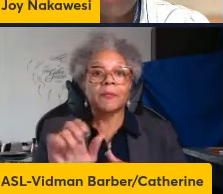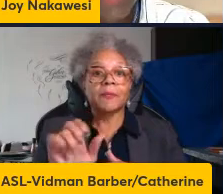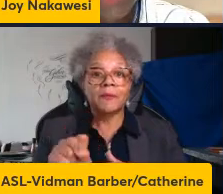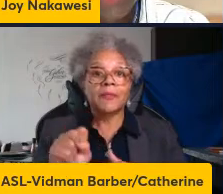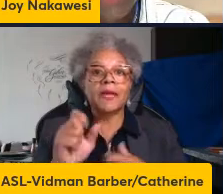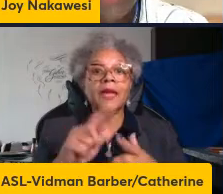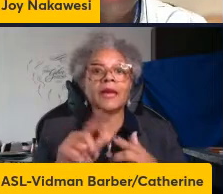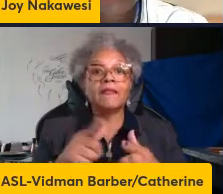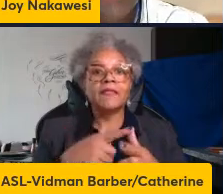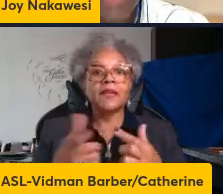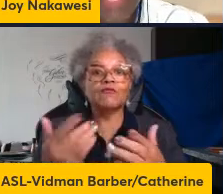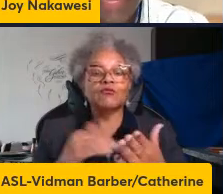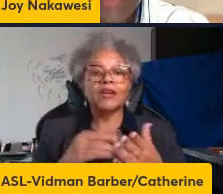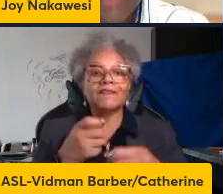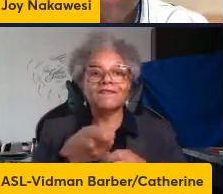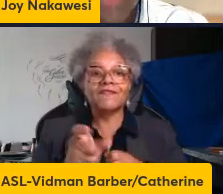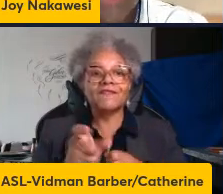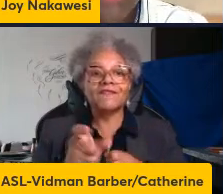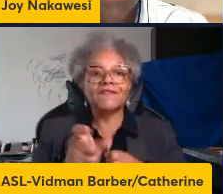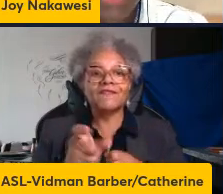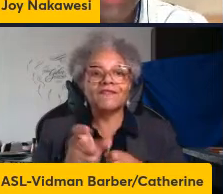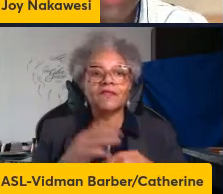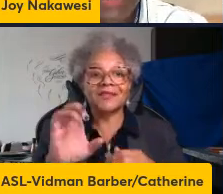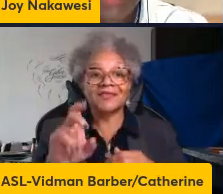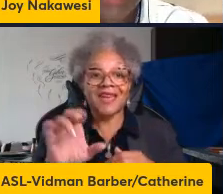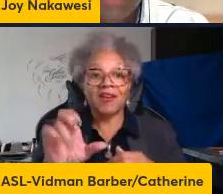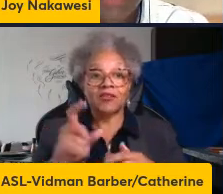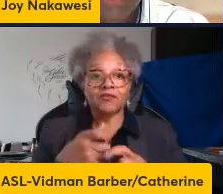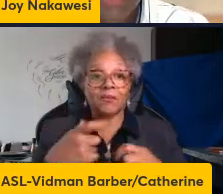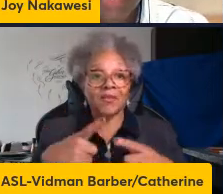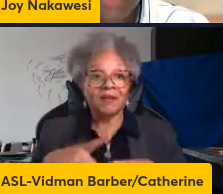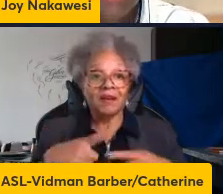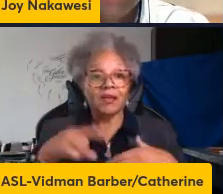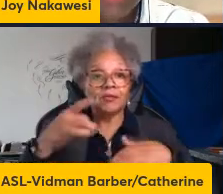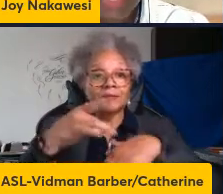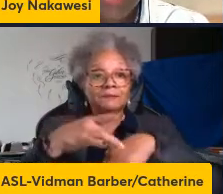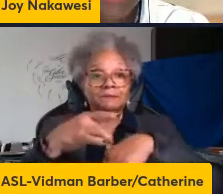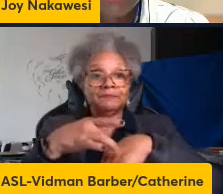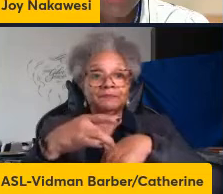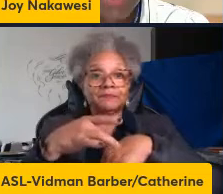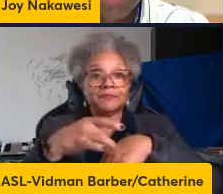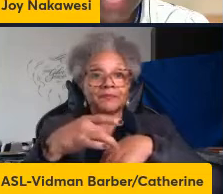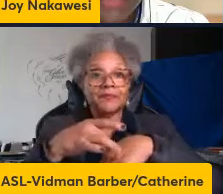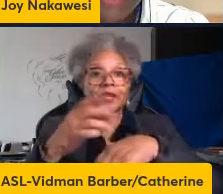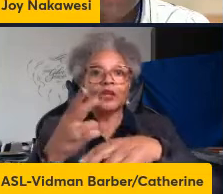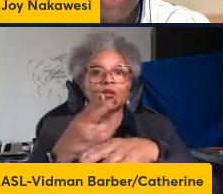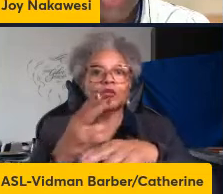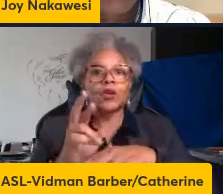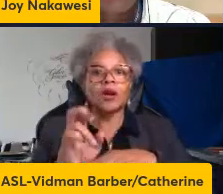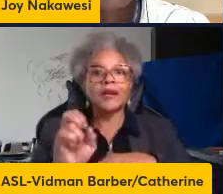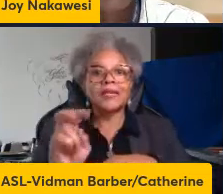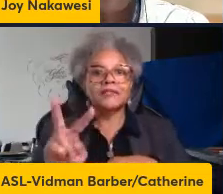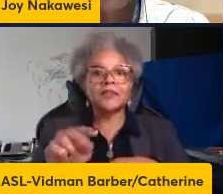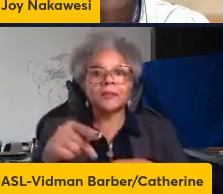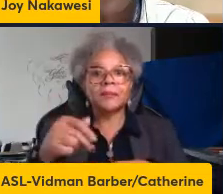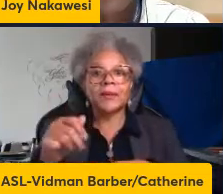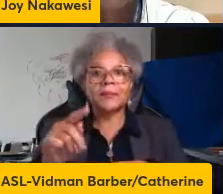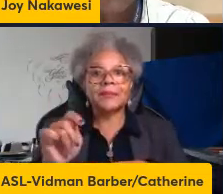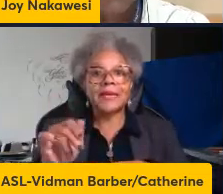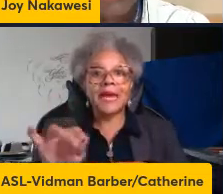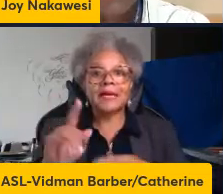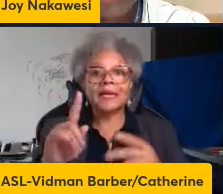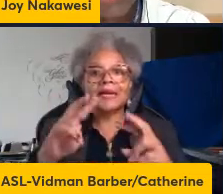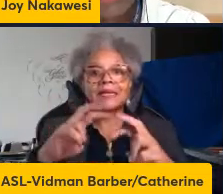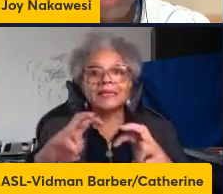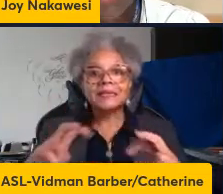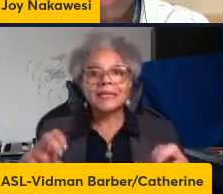postury infection cells from the lungs were re-stimulated ex vivo using the RSV peptide and assessed their